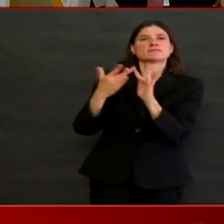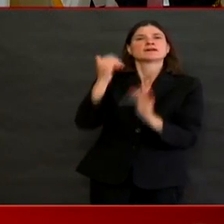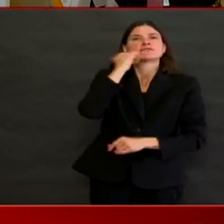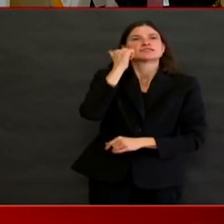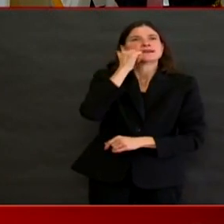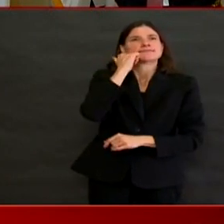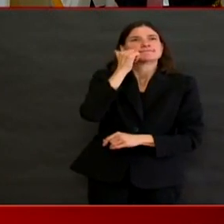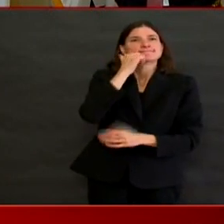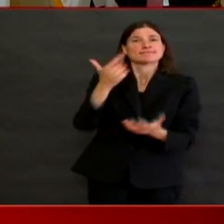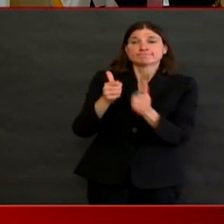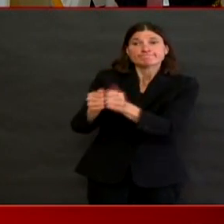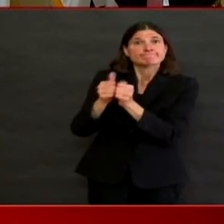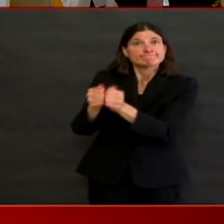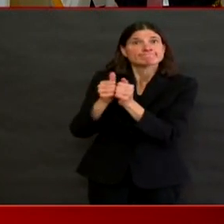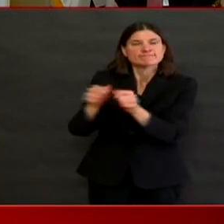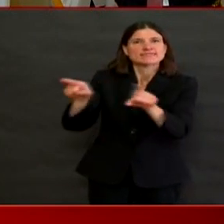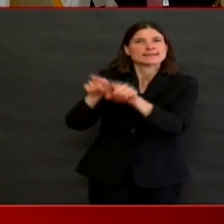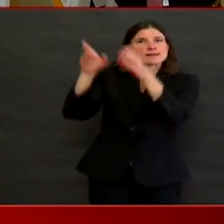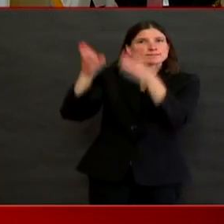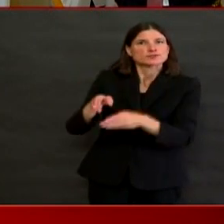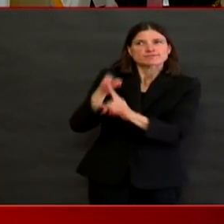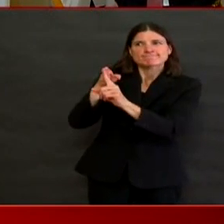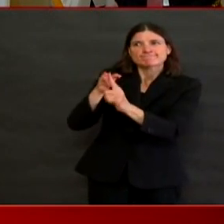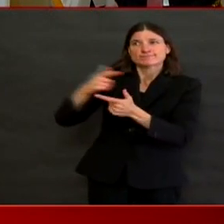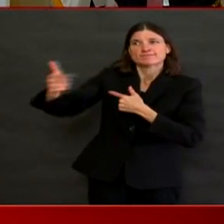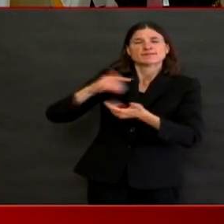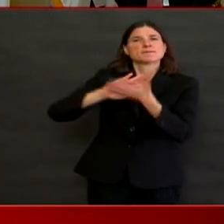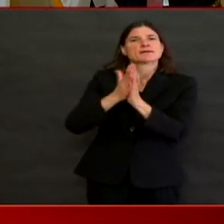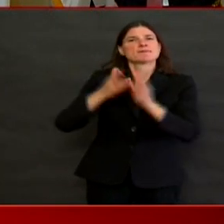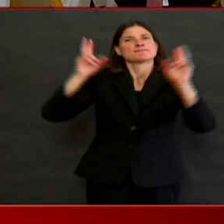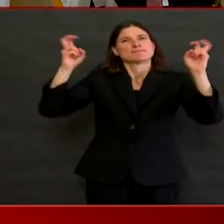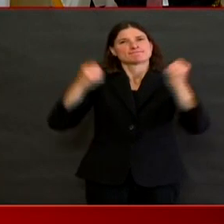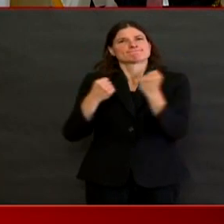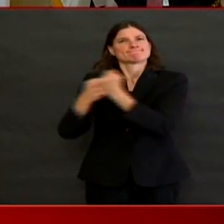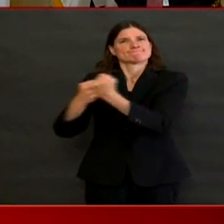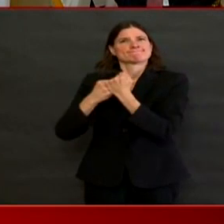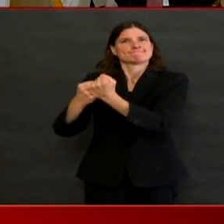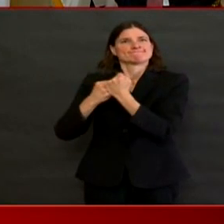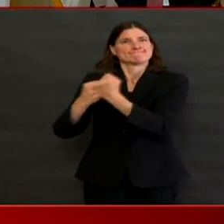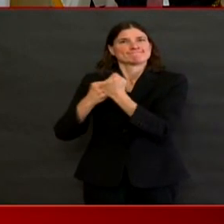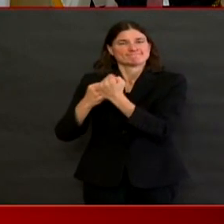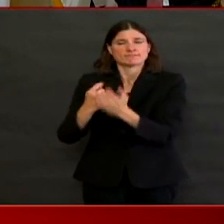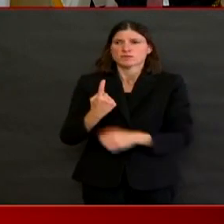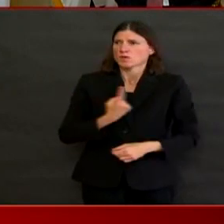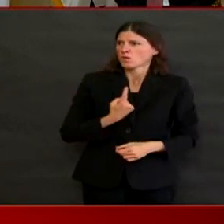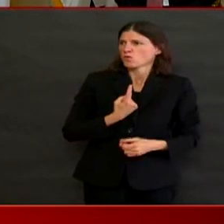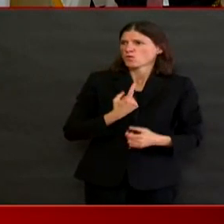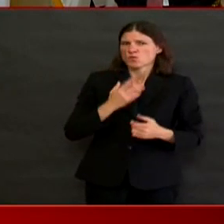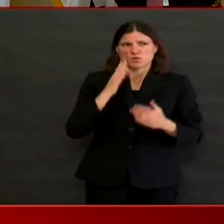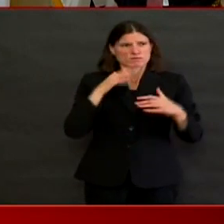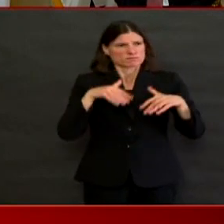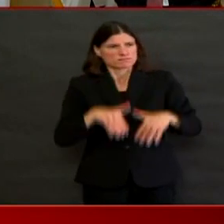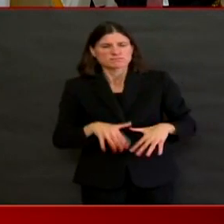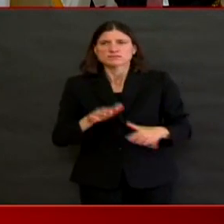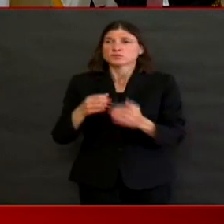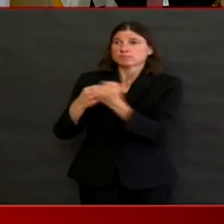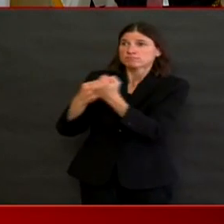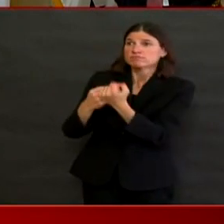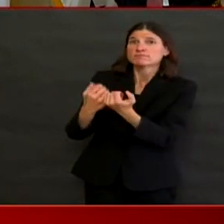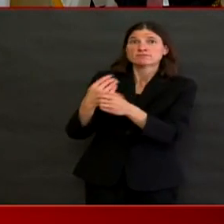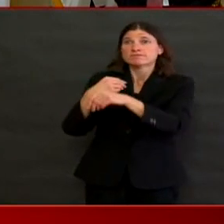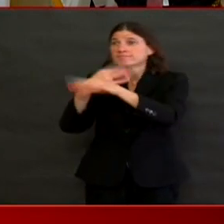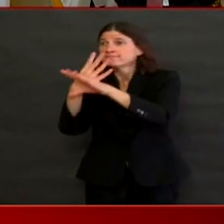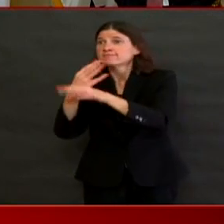just find a way to prevent yourself from being isolated and have human contact. Every single day,